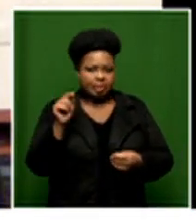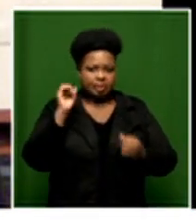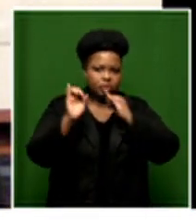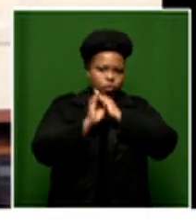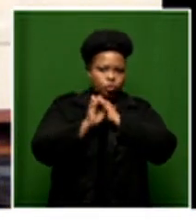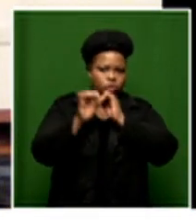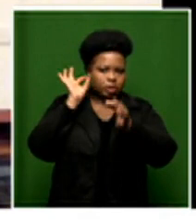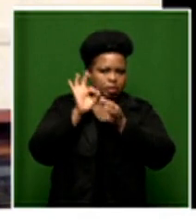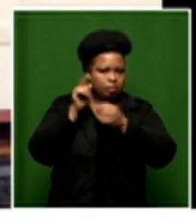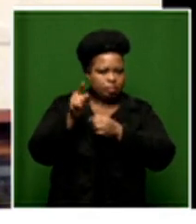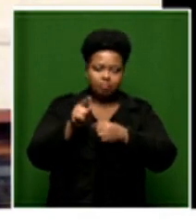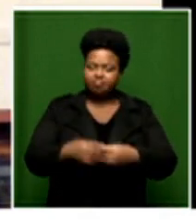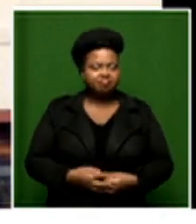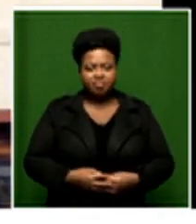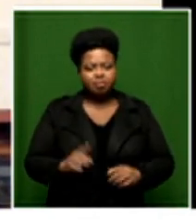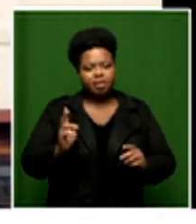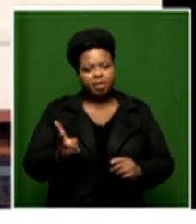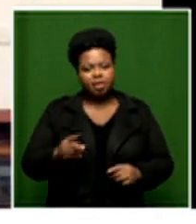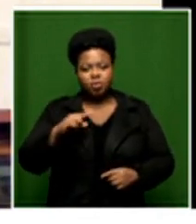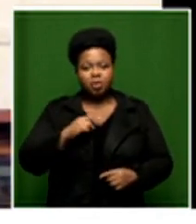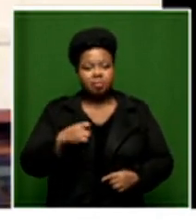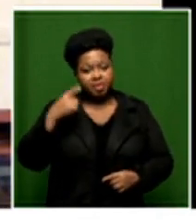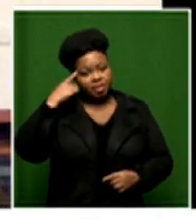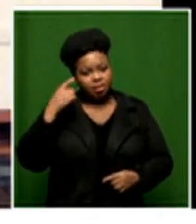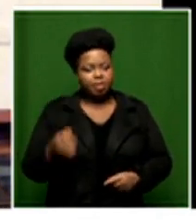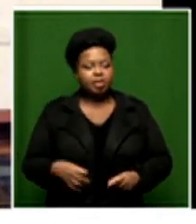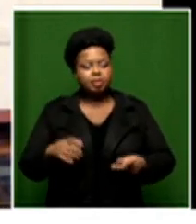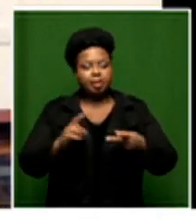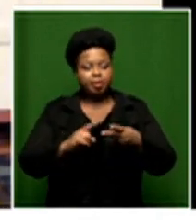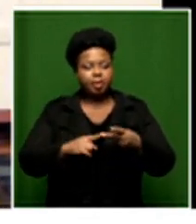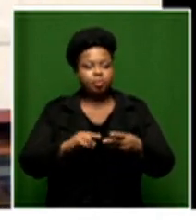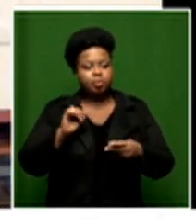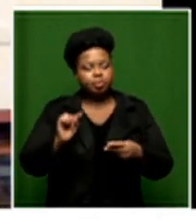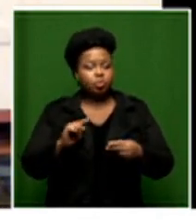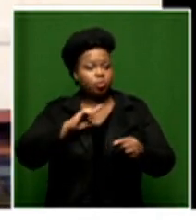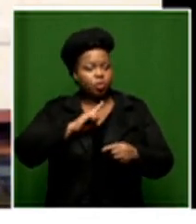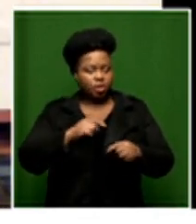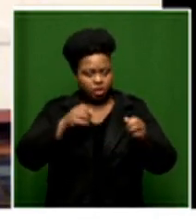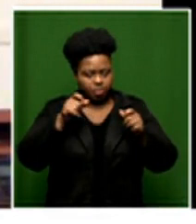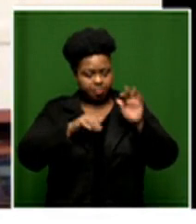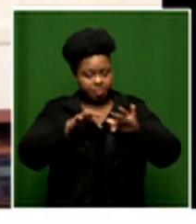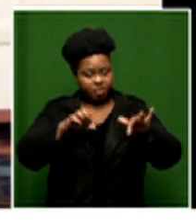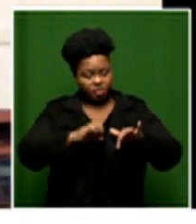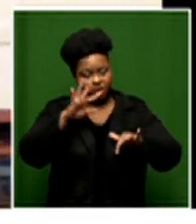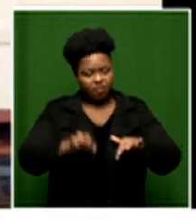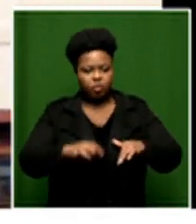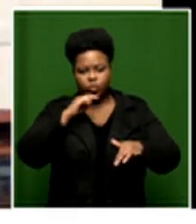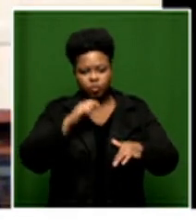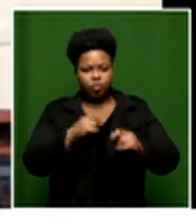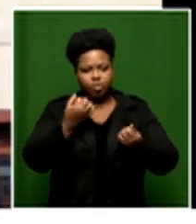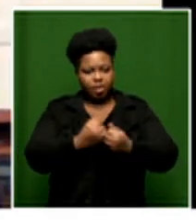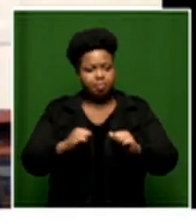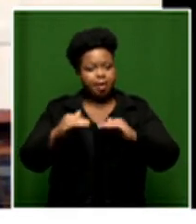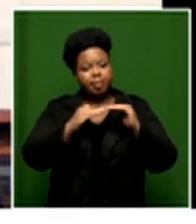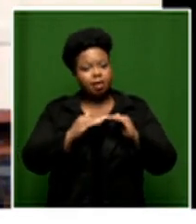this but i think one of the unique things that south africa has not only because of the size of our population but the manner in which our democracy is formed